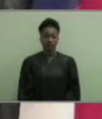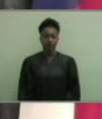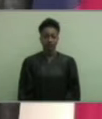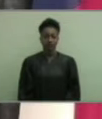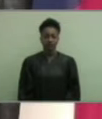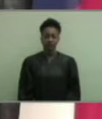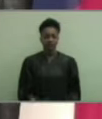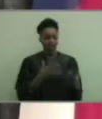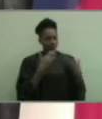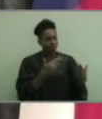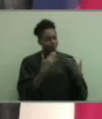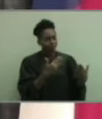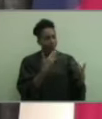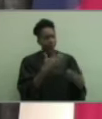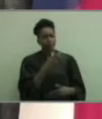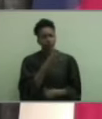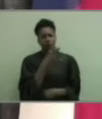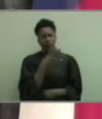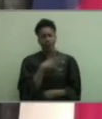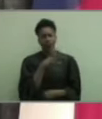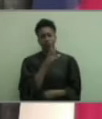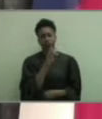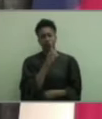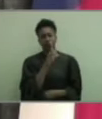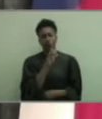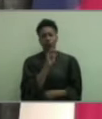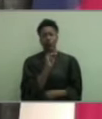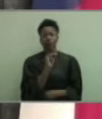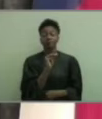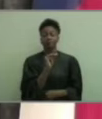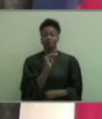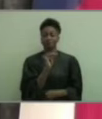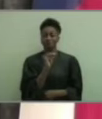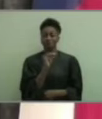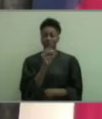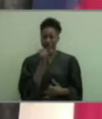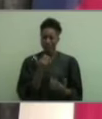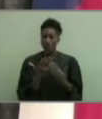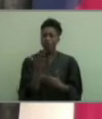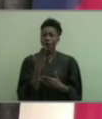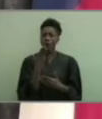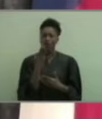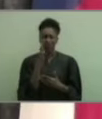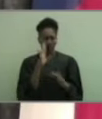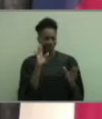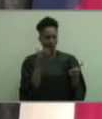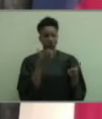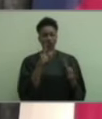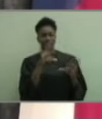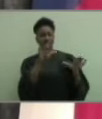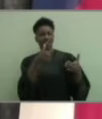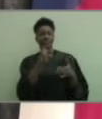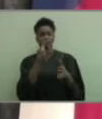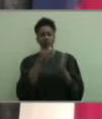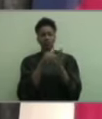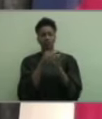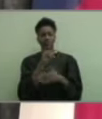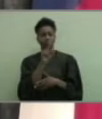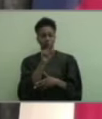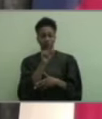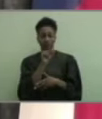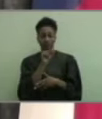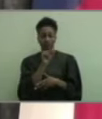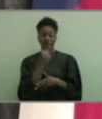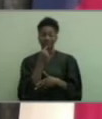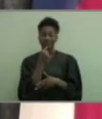Thank you Miss Odom mmr remarks this morning will be directed to the class of 2020 so i'll start by